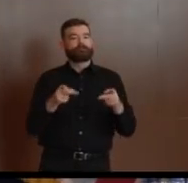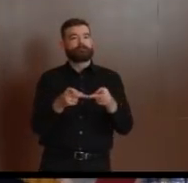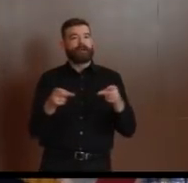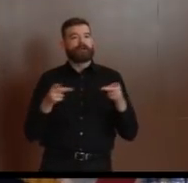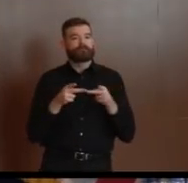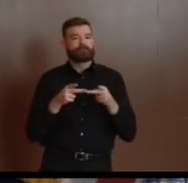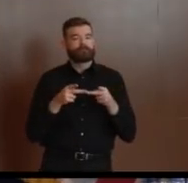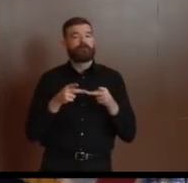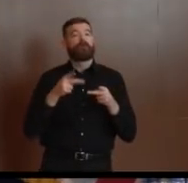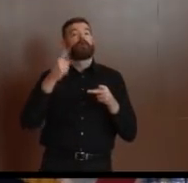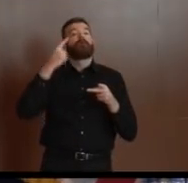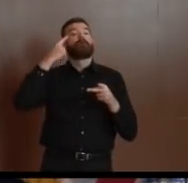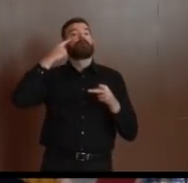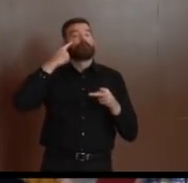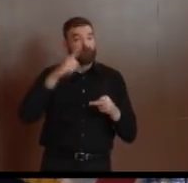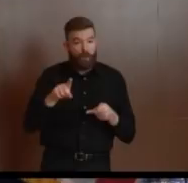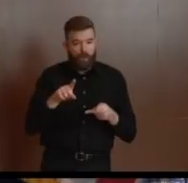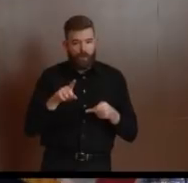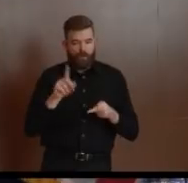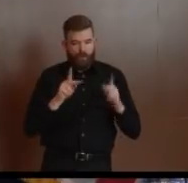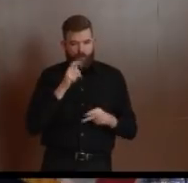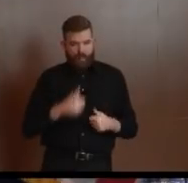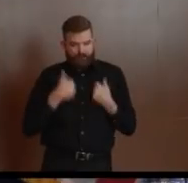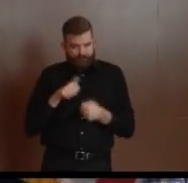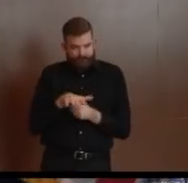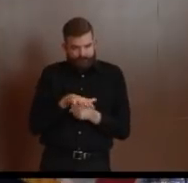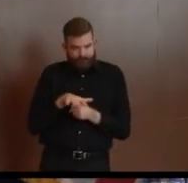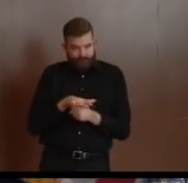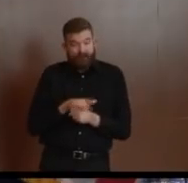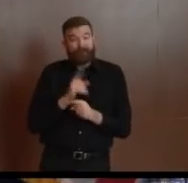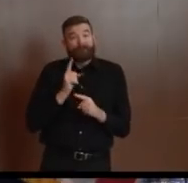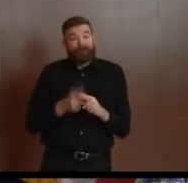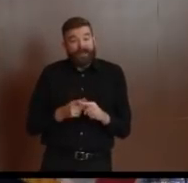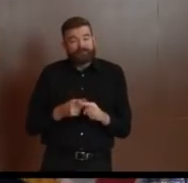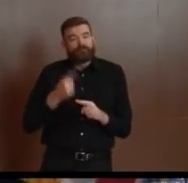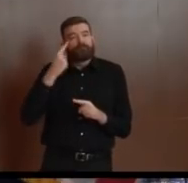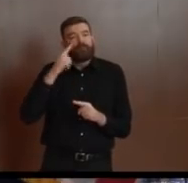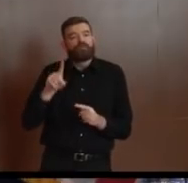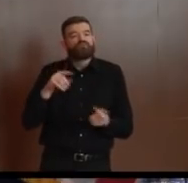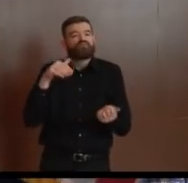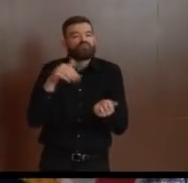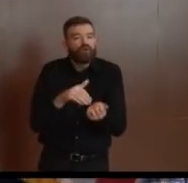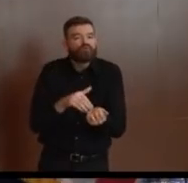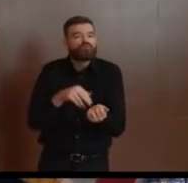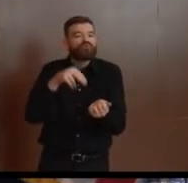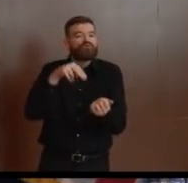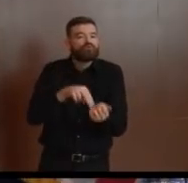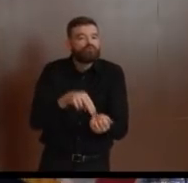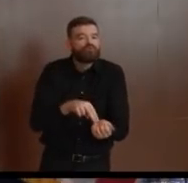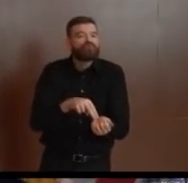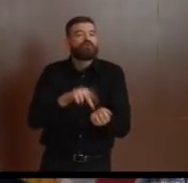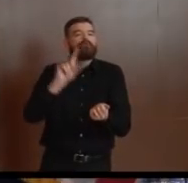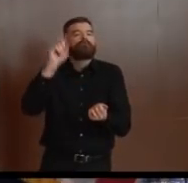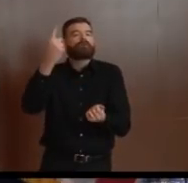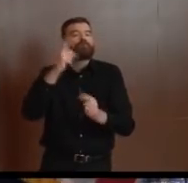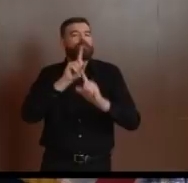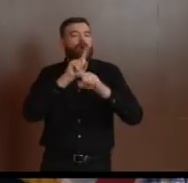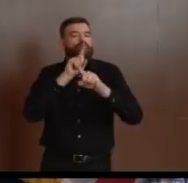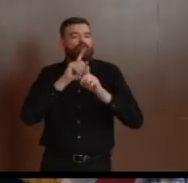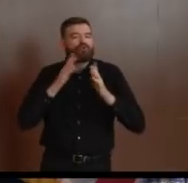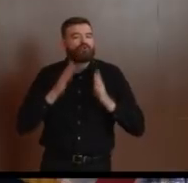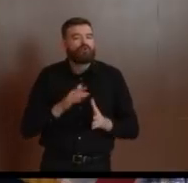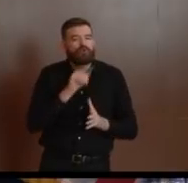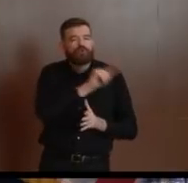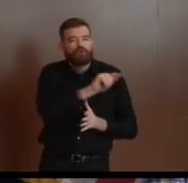I just got a text as I walked in from the CEO of that hospital. This site is open by appointment only to individuals